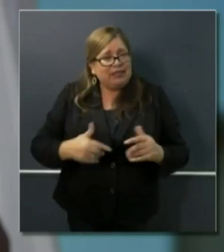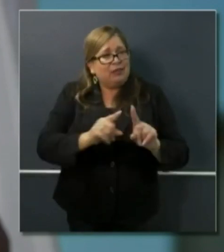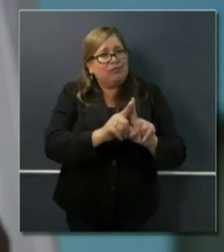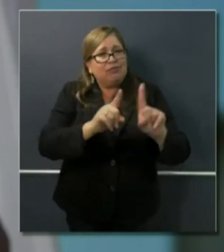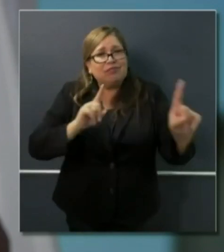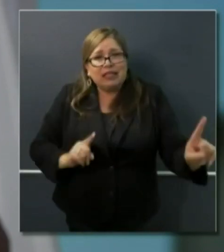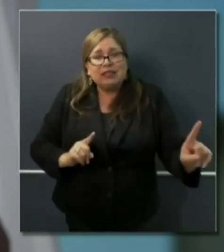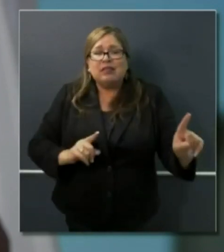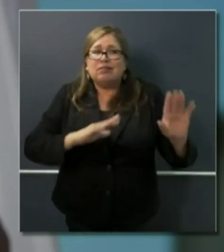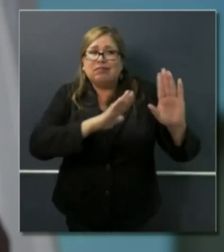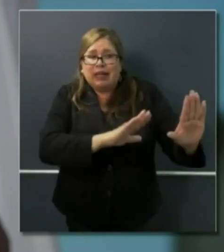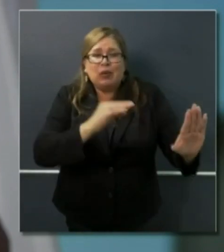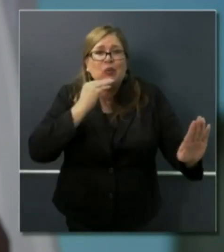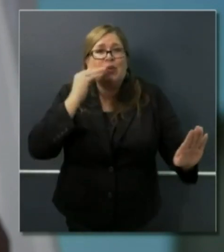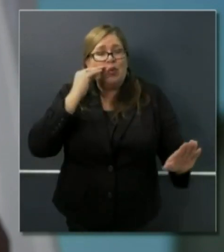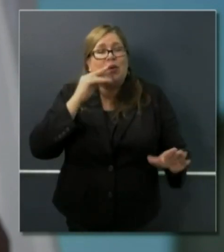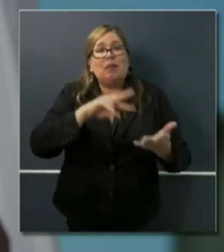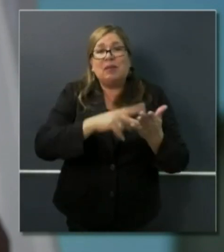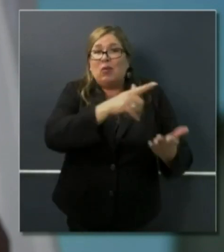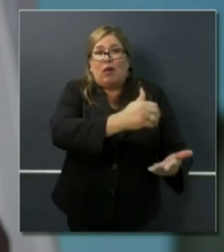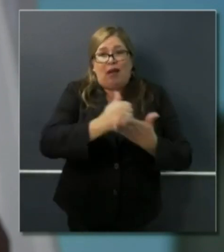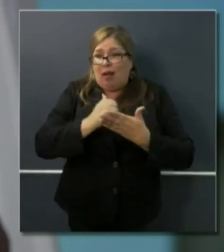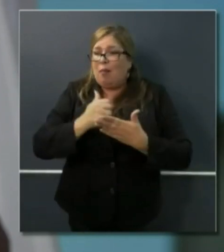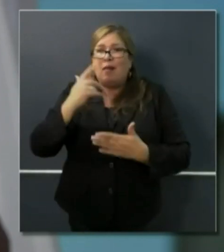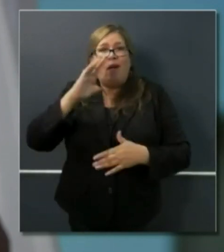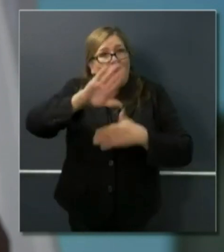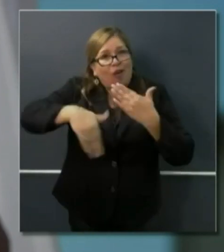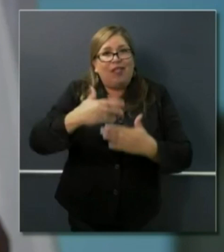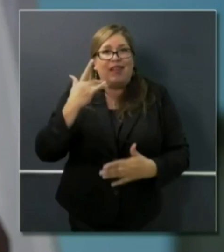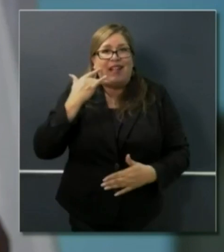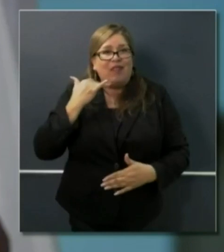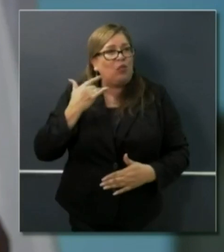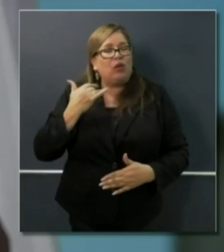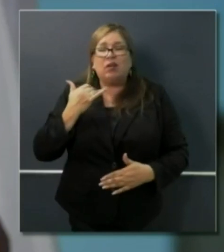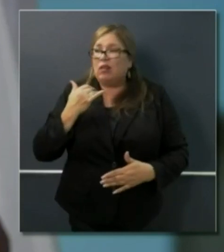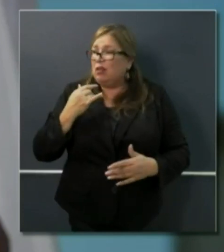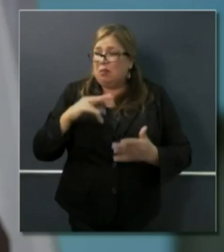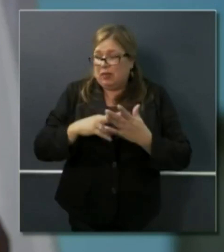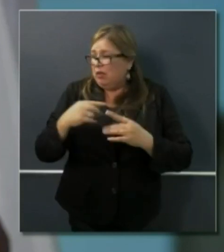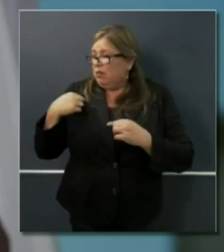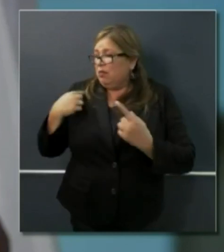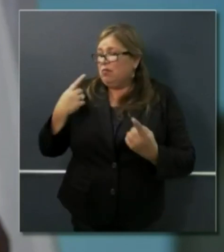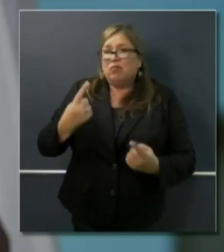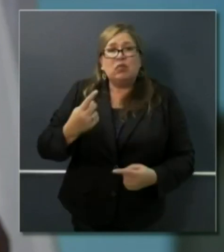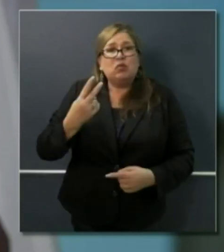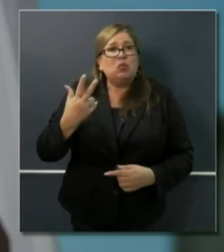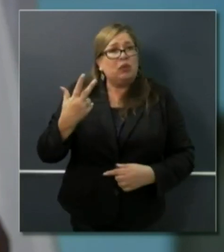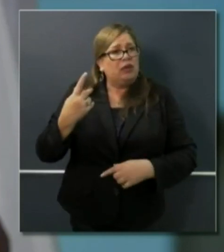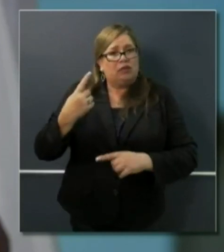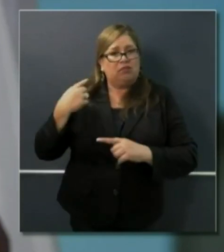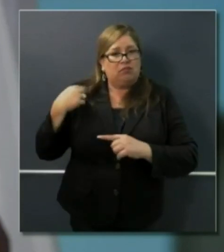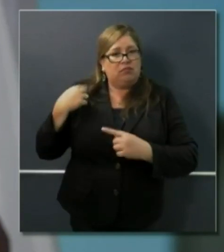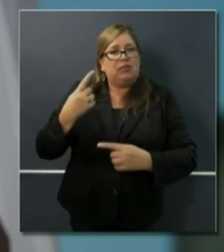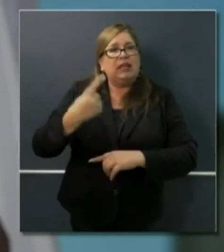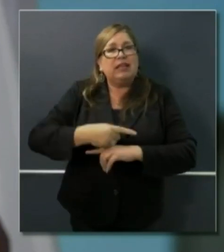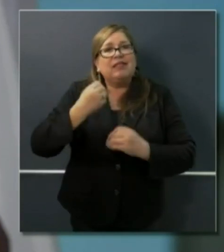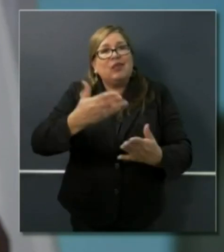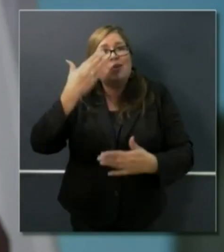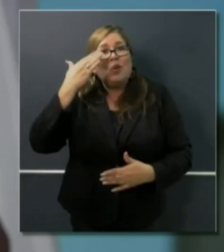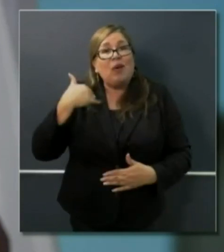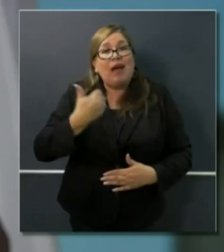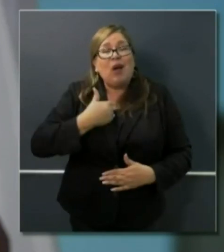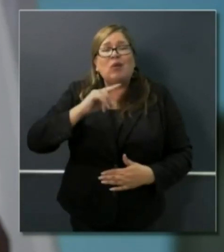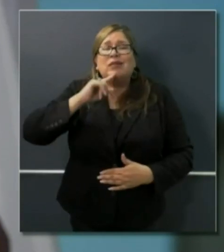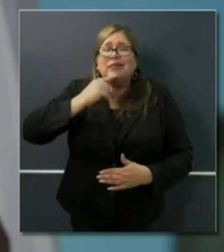that have put us in this position where for two out of the last three days, I've been able to say the following, our ICU